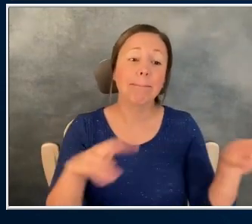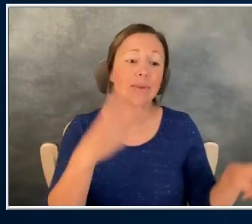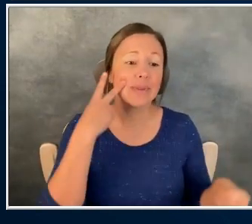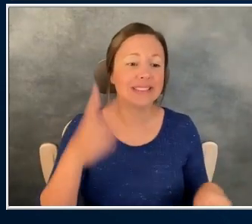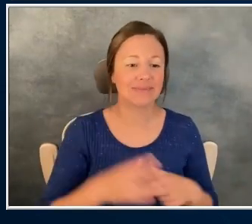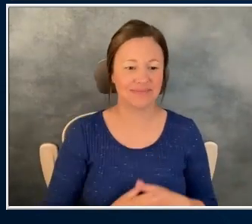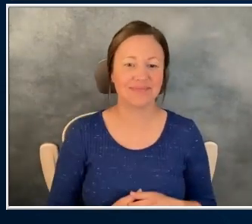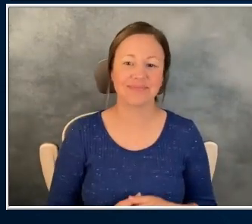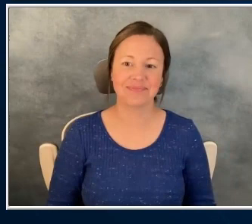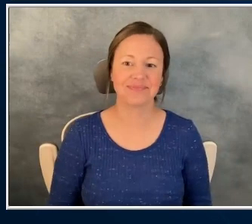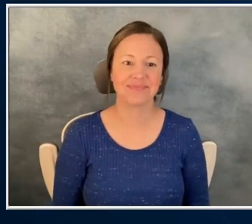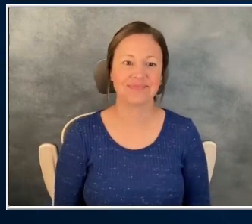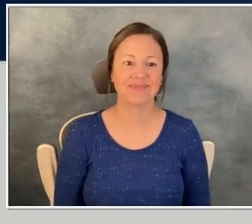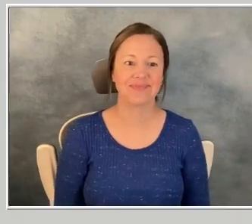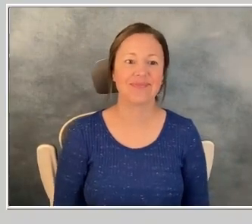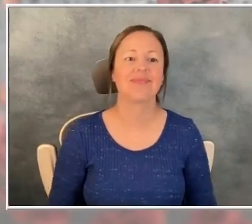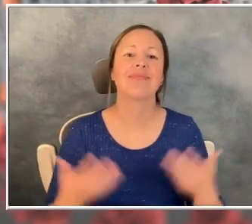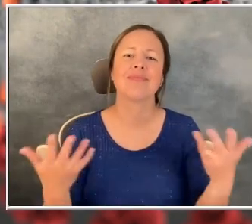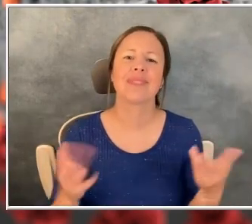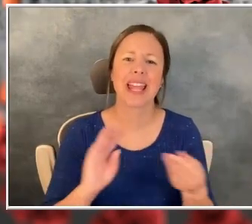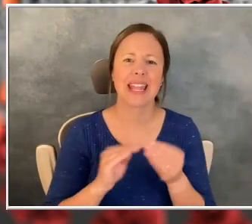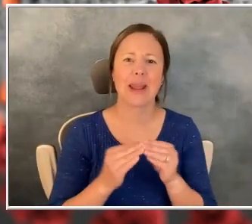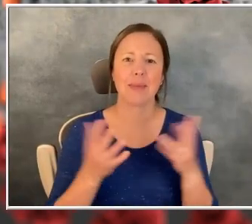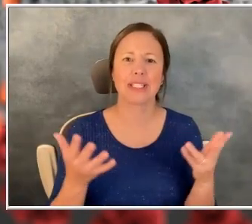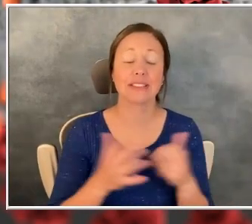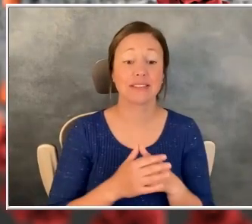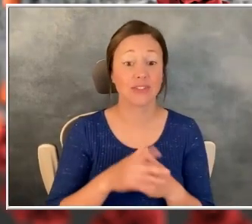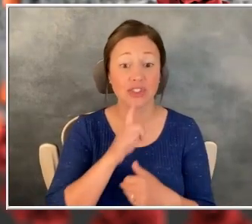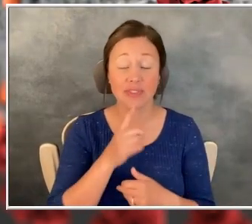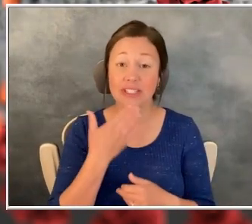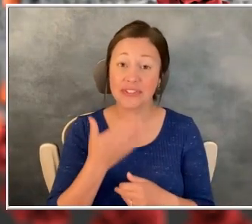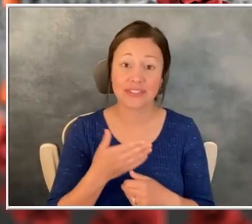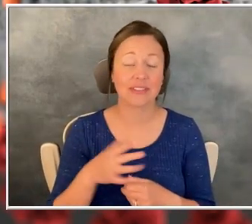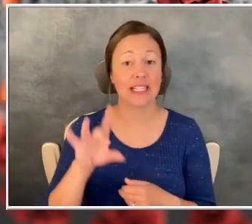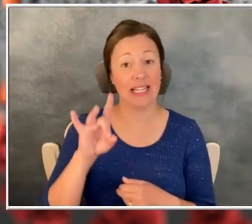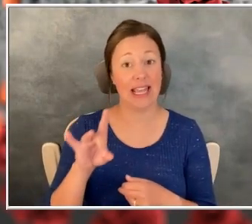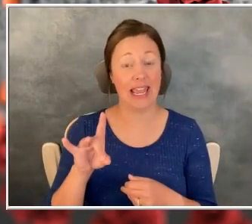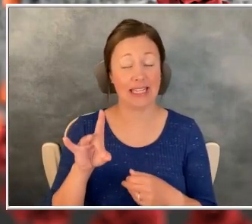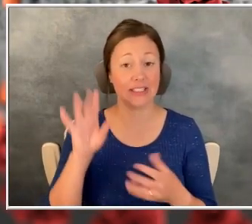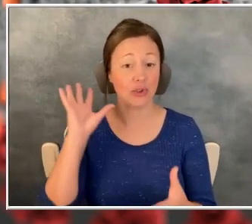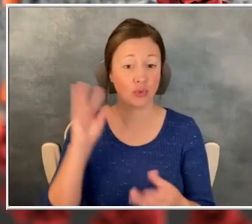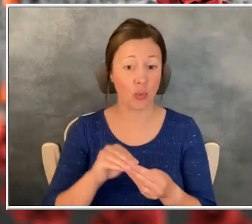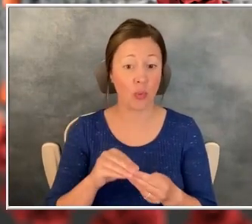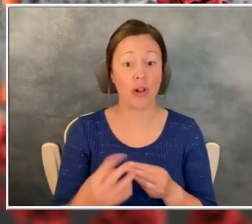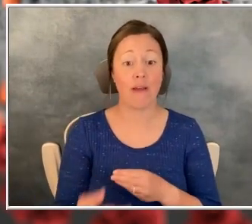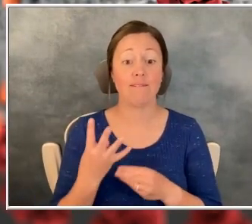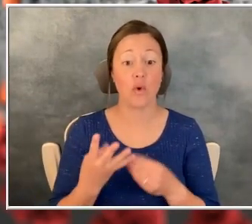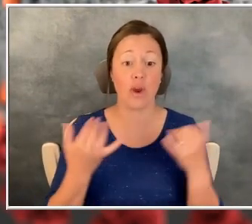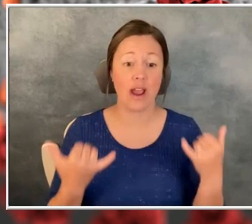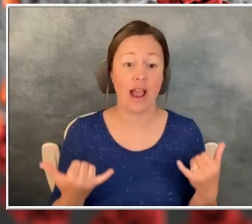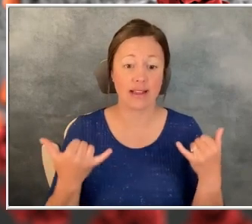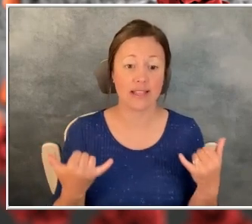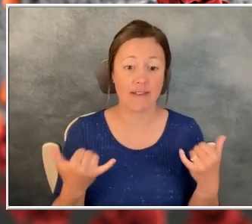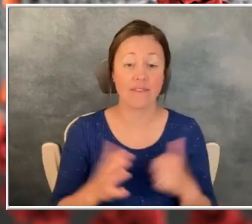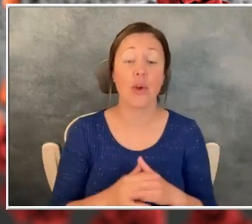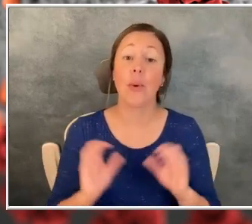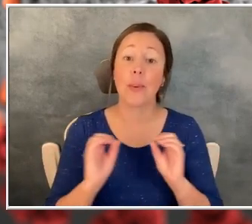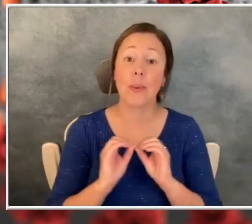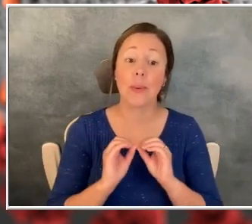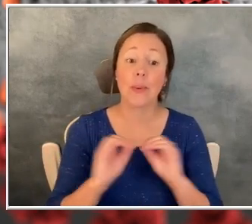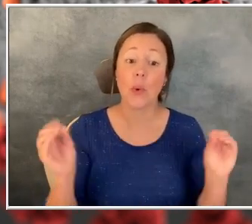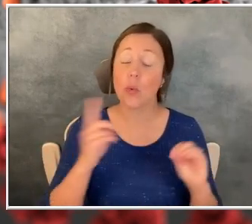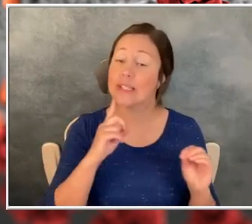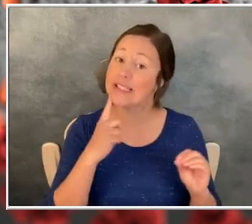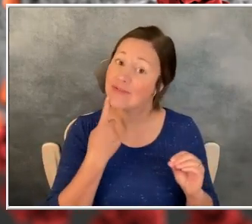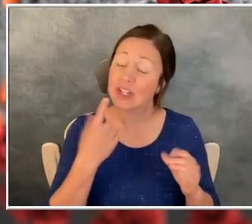the place. How are numbers looking? Numbers are really good. Right now, eight total, but only four active. Luckily, no severe illness,